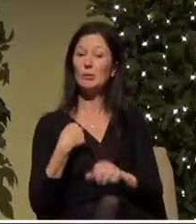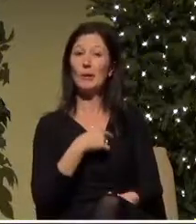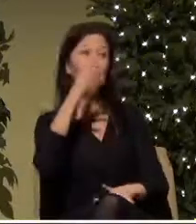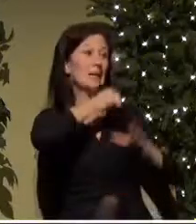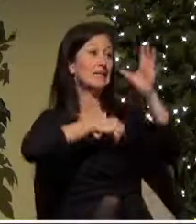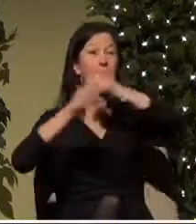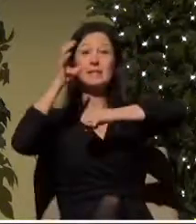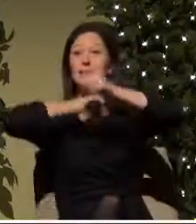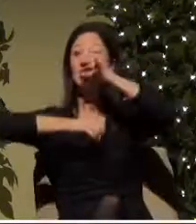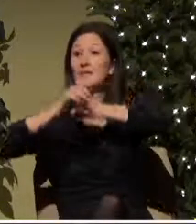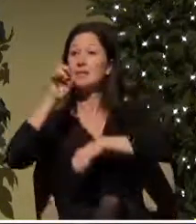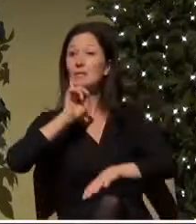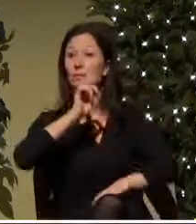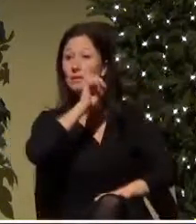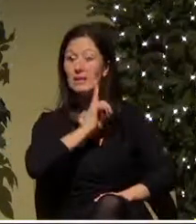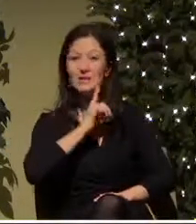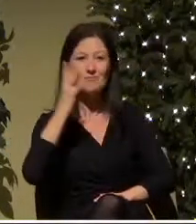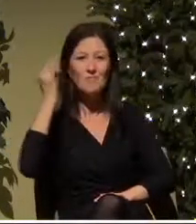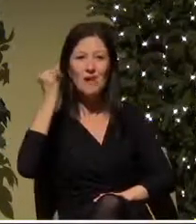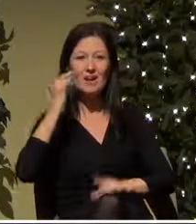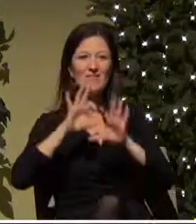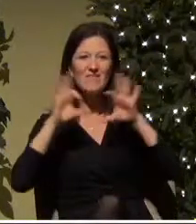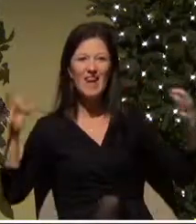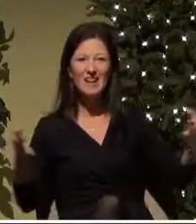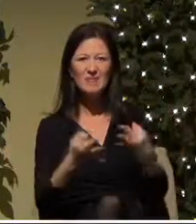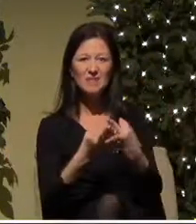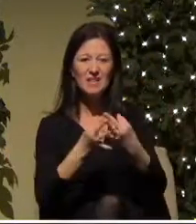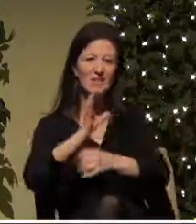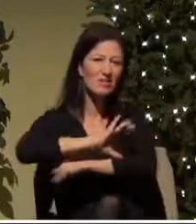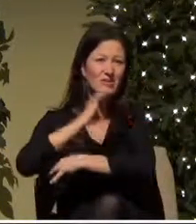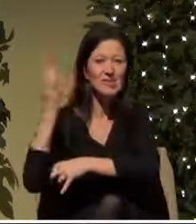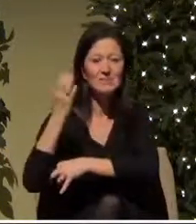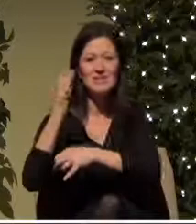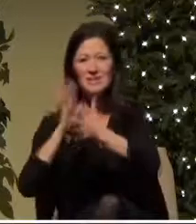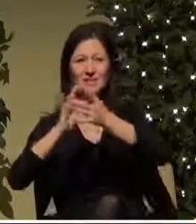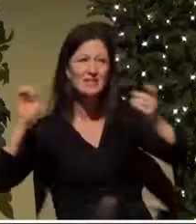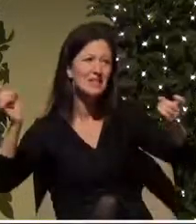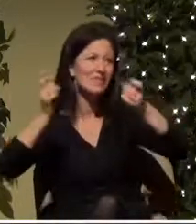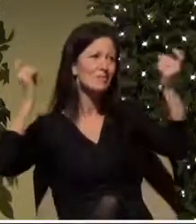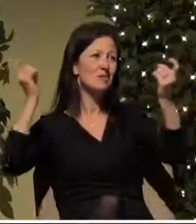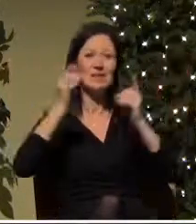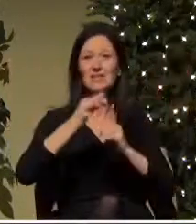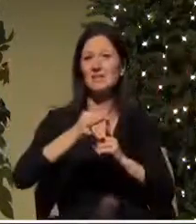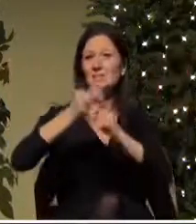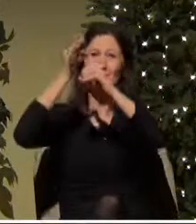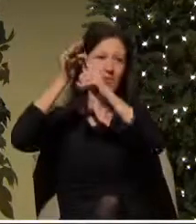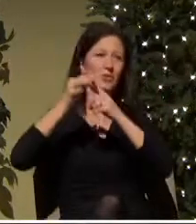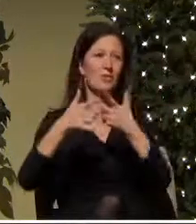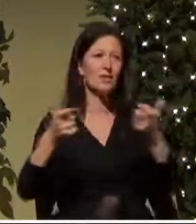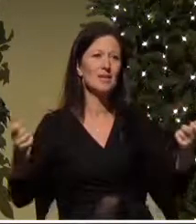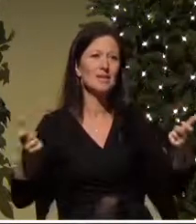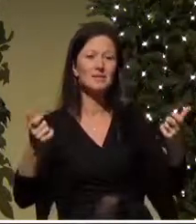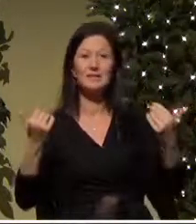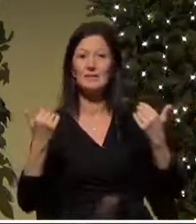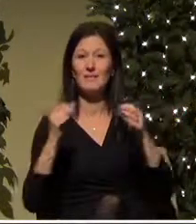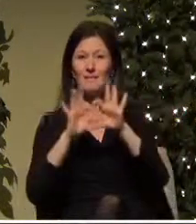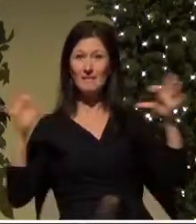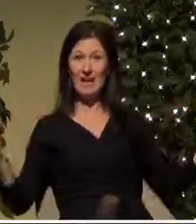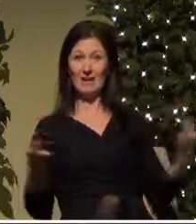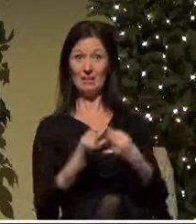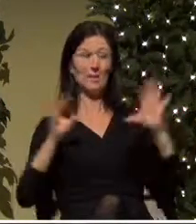surrounded by family and loved ones we we celebrate with special ceremonies we have family reunions